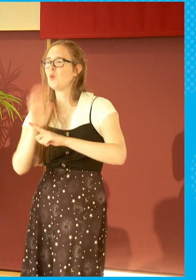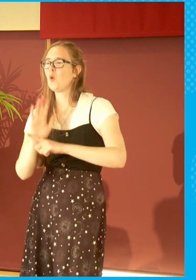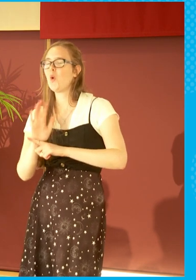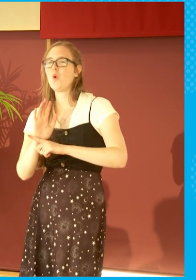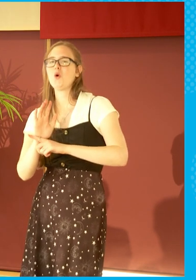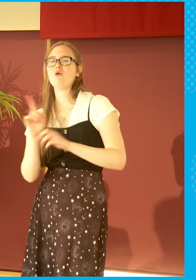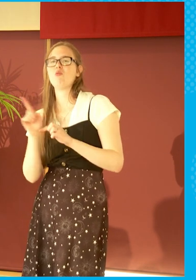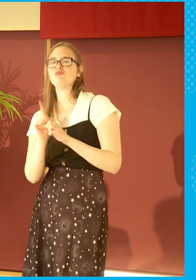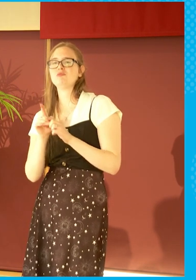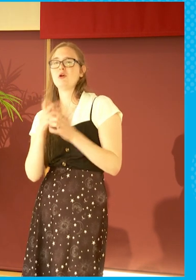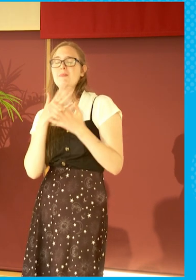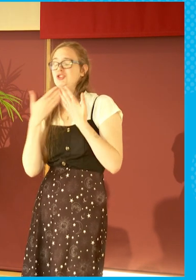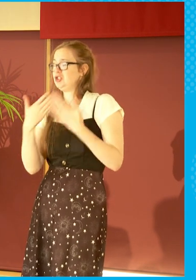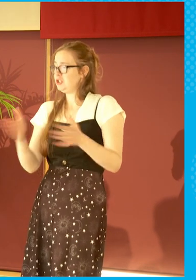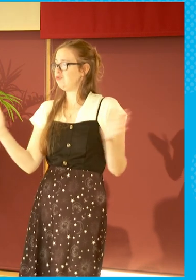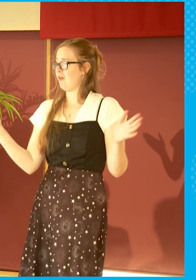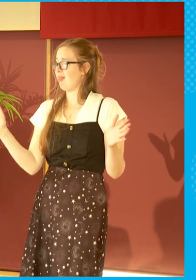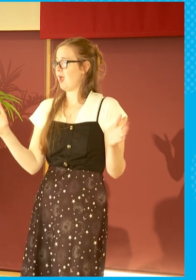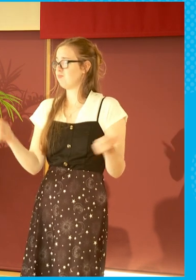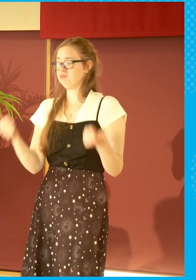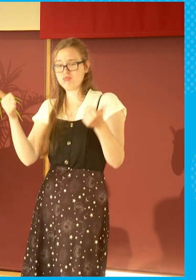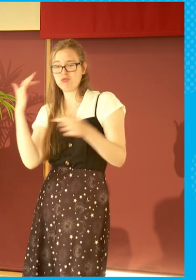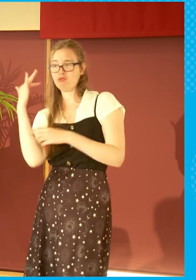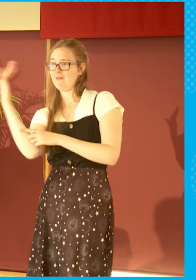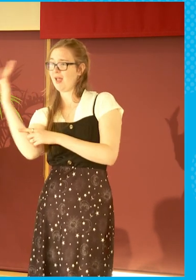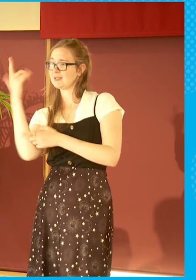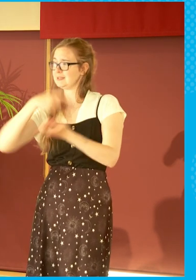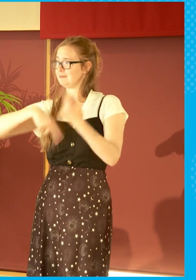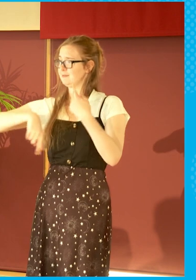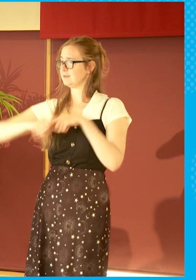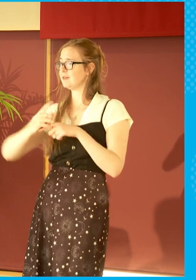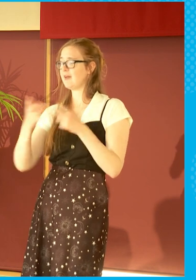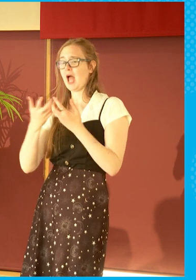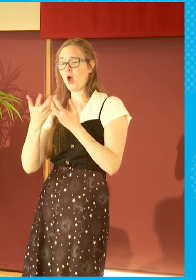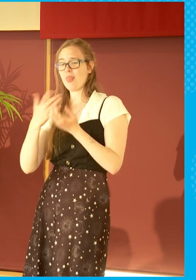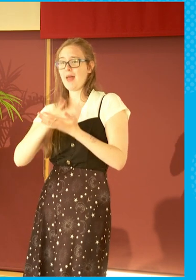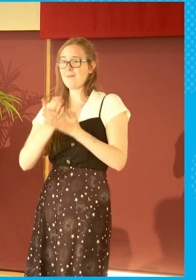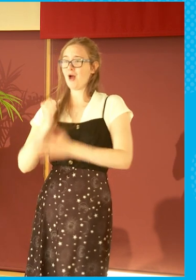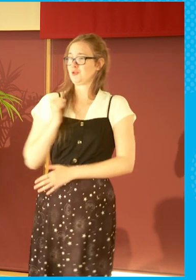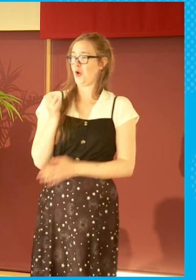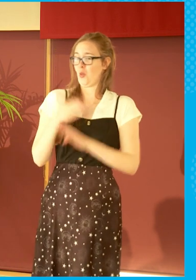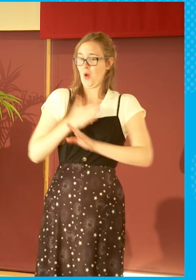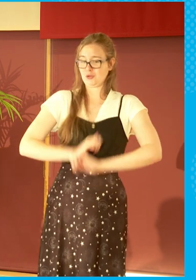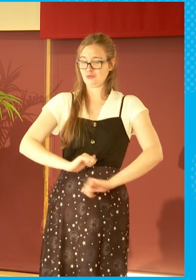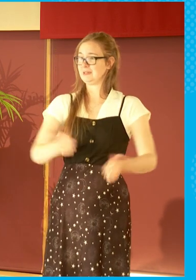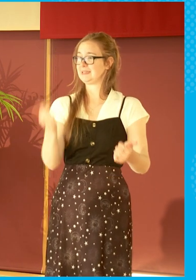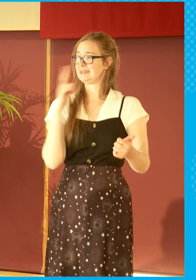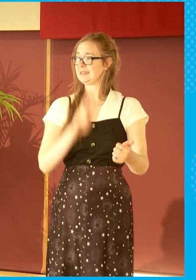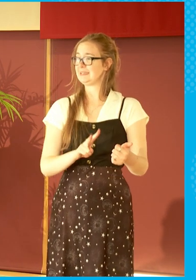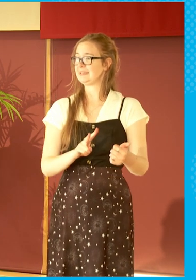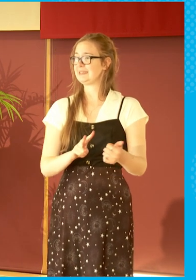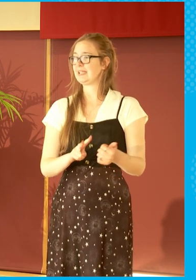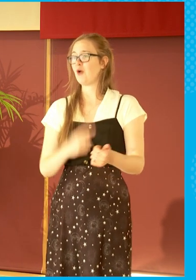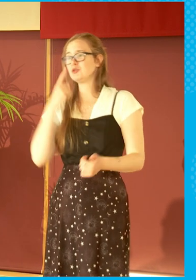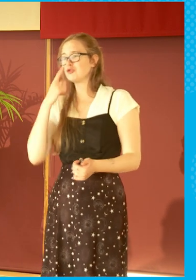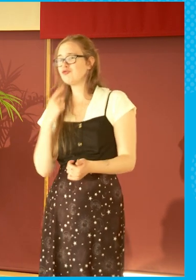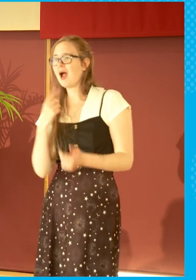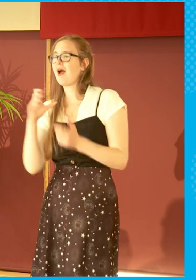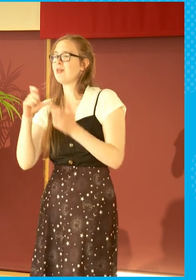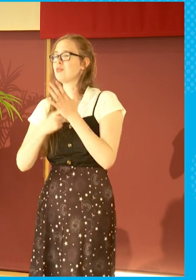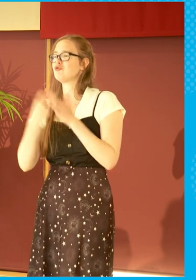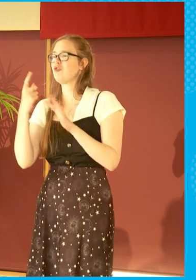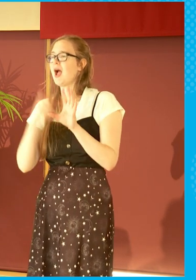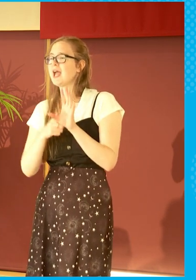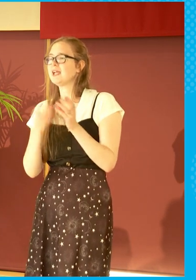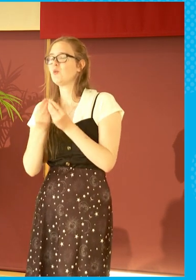Service and so on, but generally quite reflective of how that part of Scotland works. There was the cry with Jenna Coleman, the story